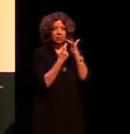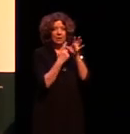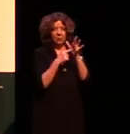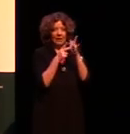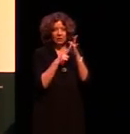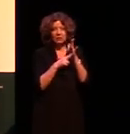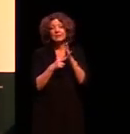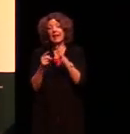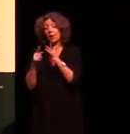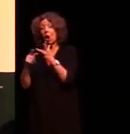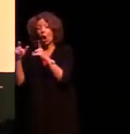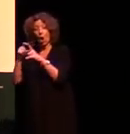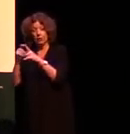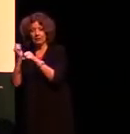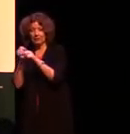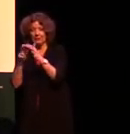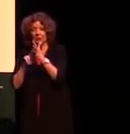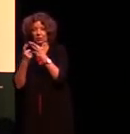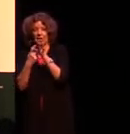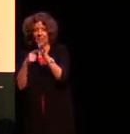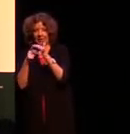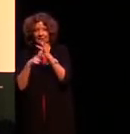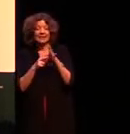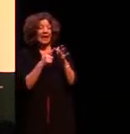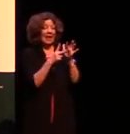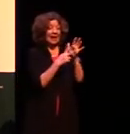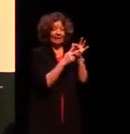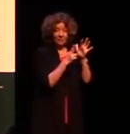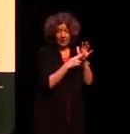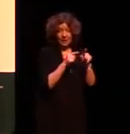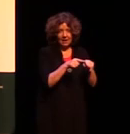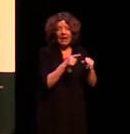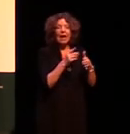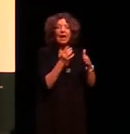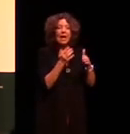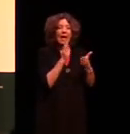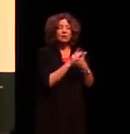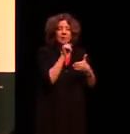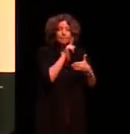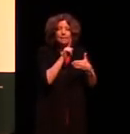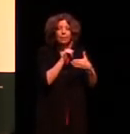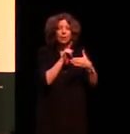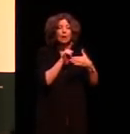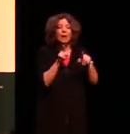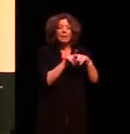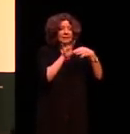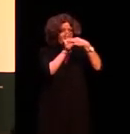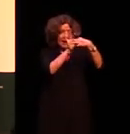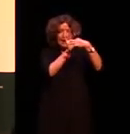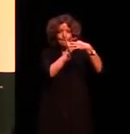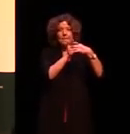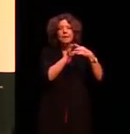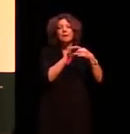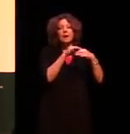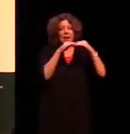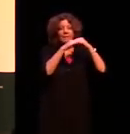so your even generations are the people who are related to you at the same generation level so your siblings and